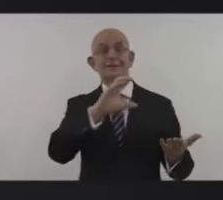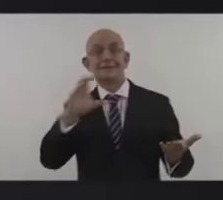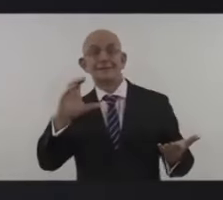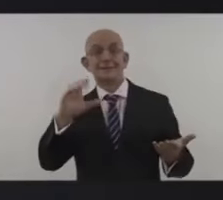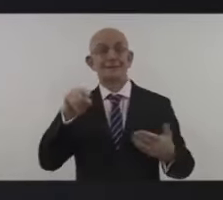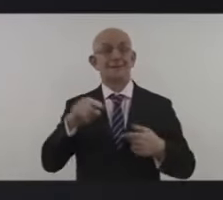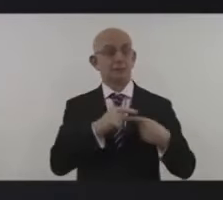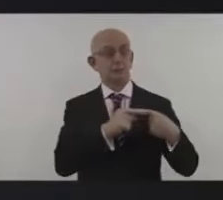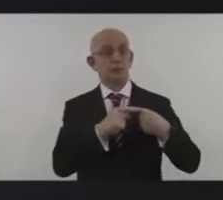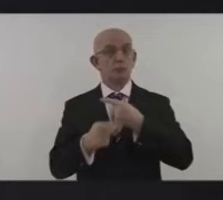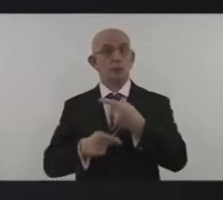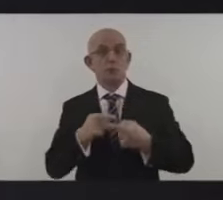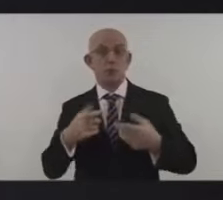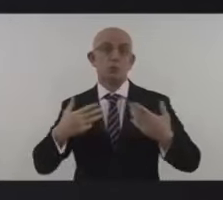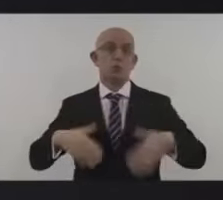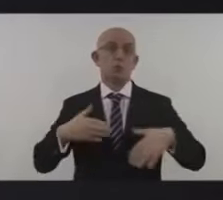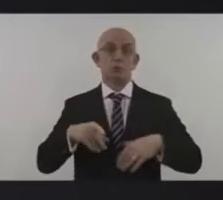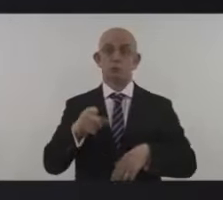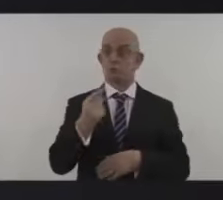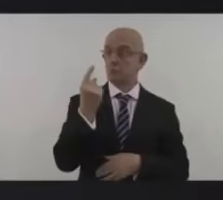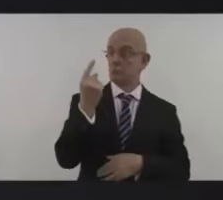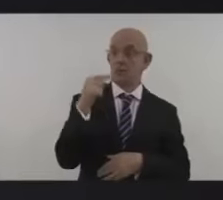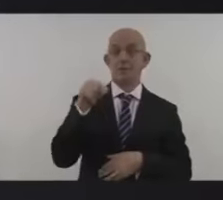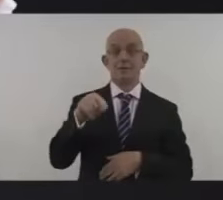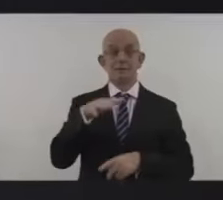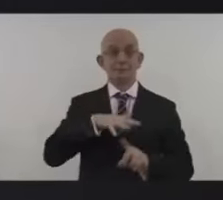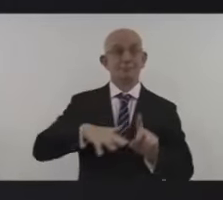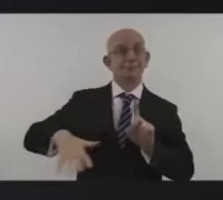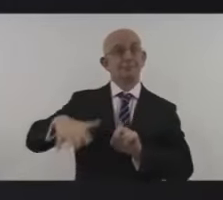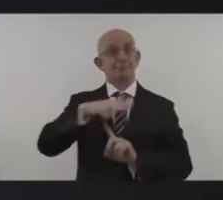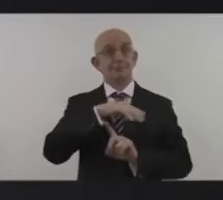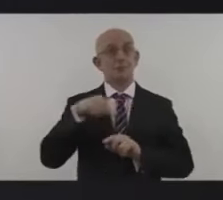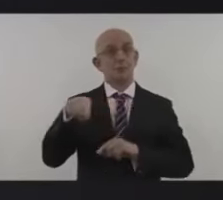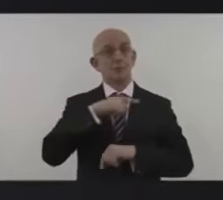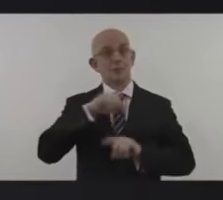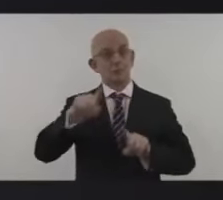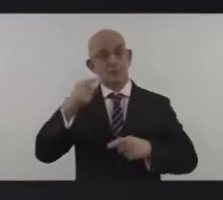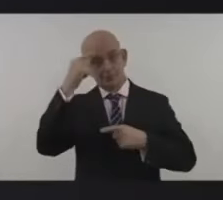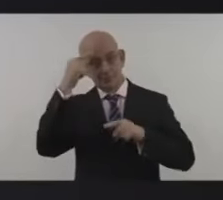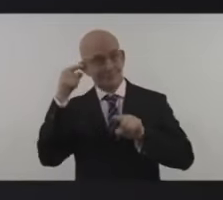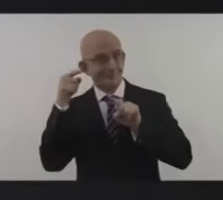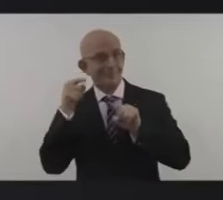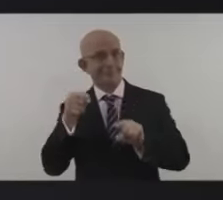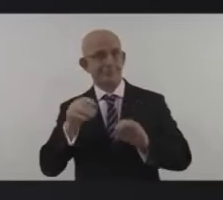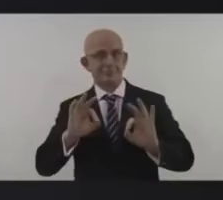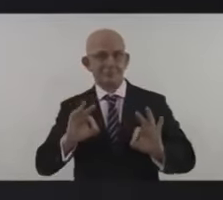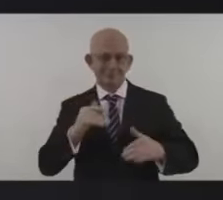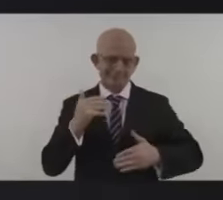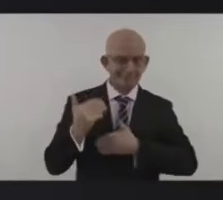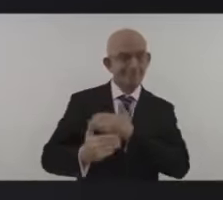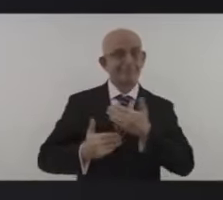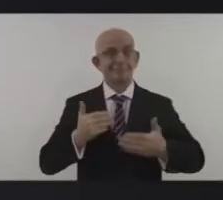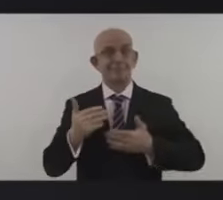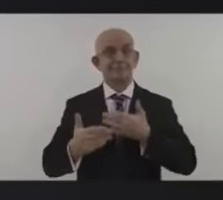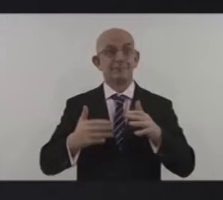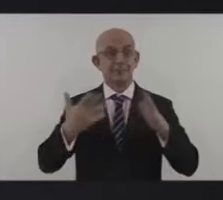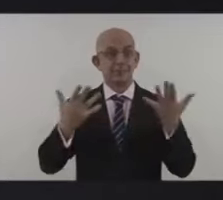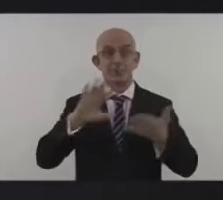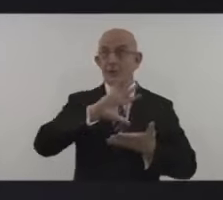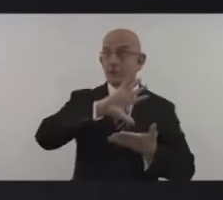crisis and to credibly hold each other to account to act on it